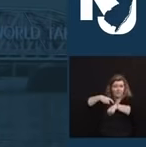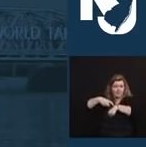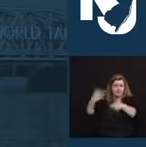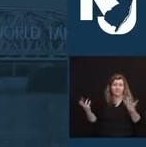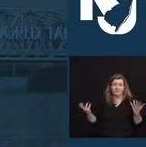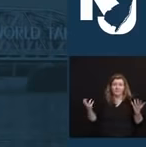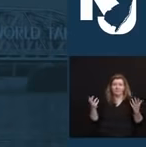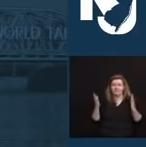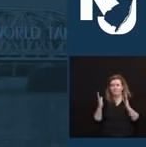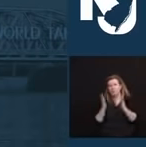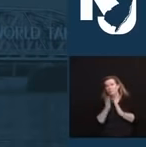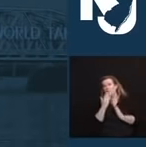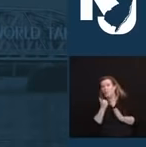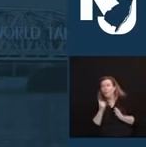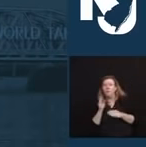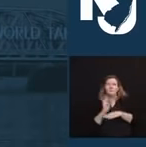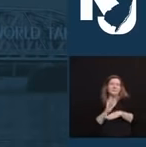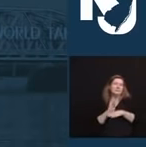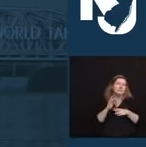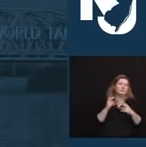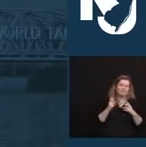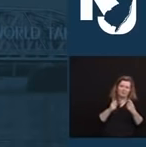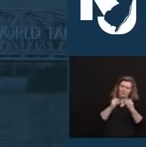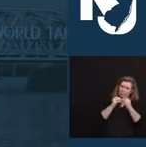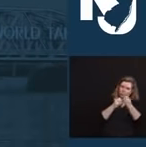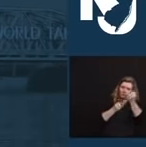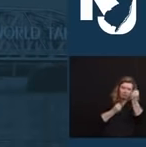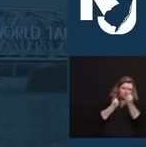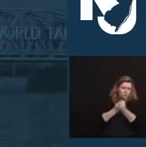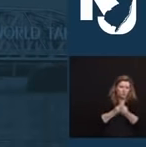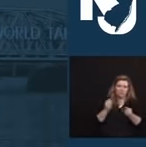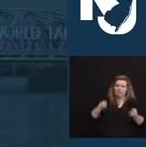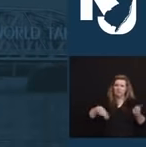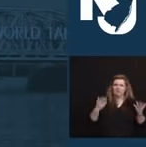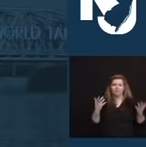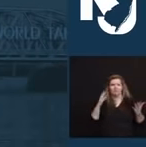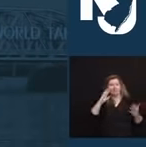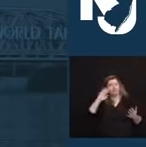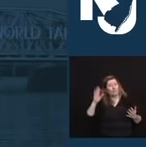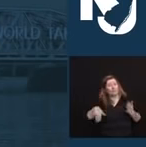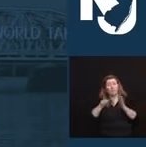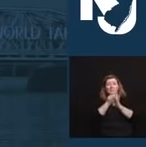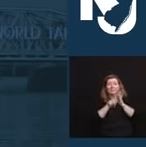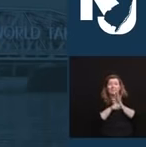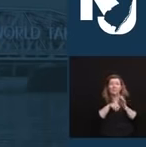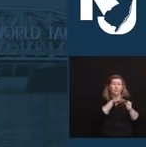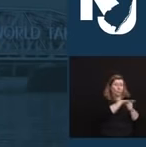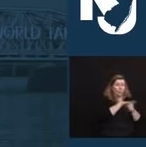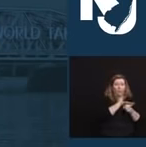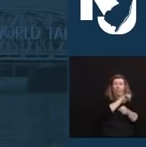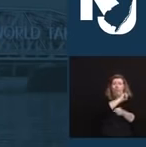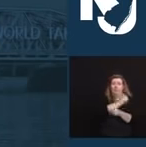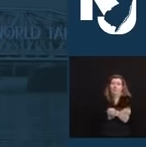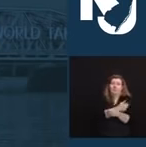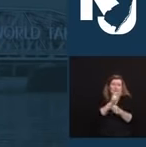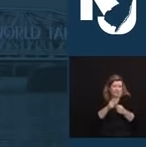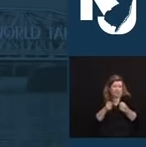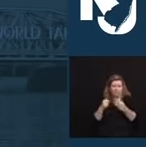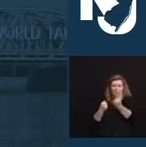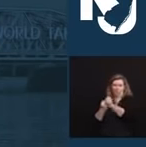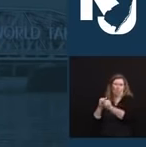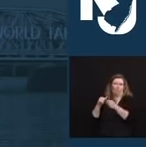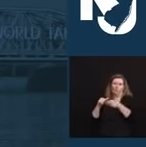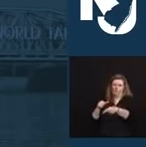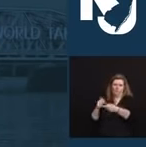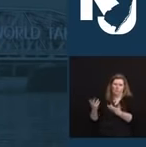even more support than what's in that bill. And I know state and local authorities need support as we are at the front lines of